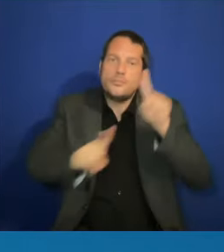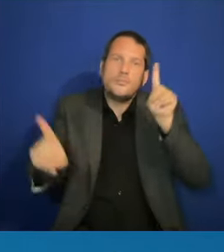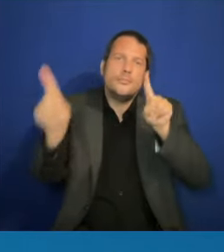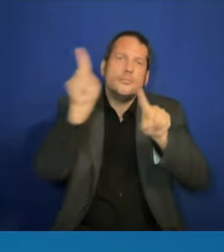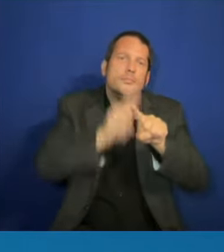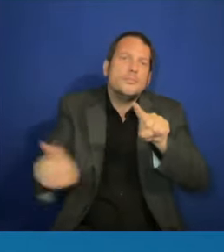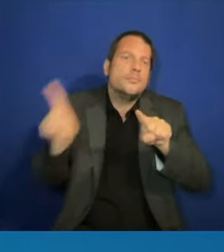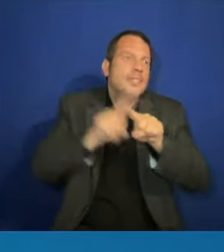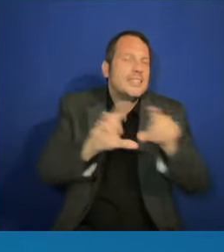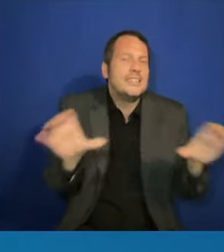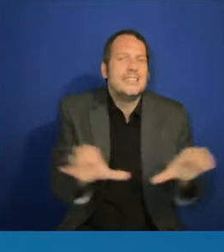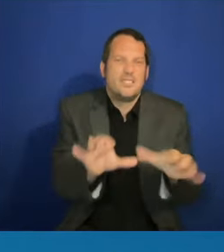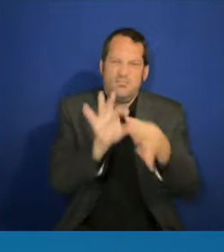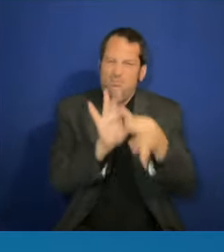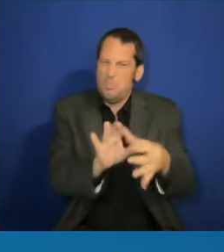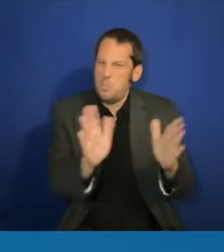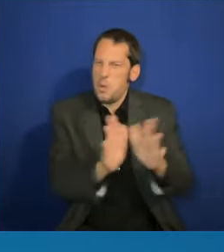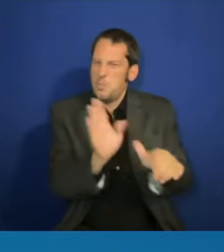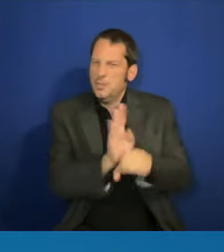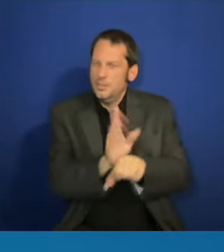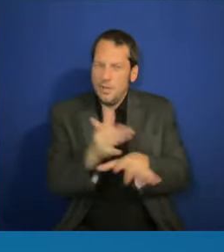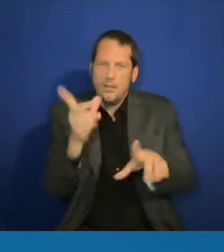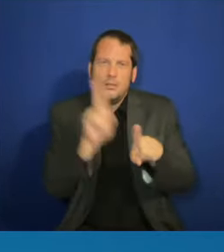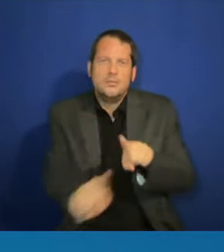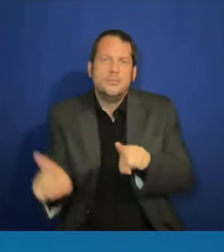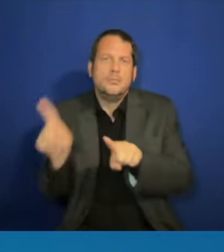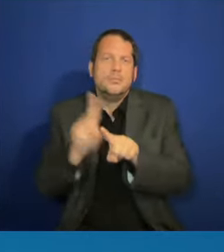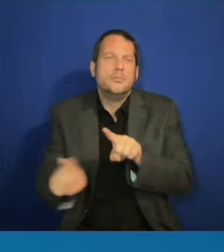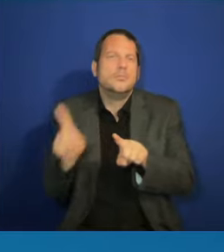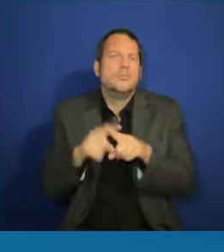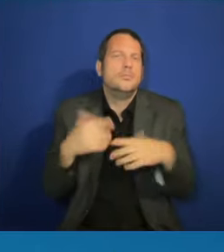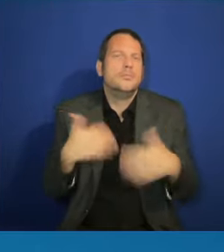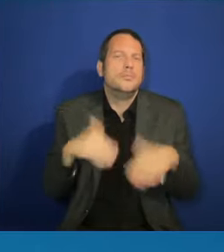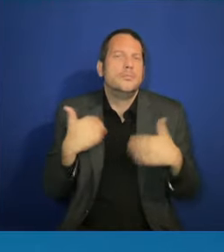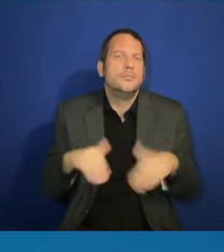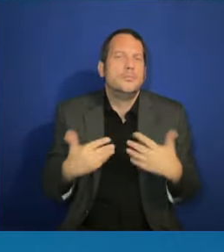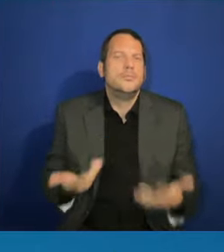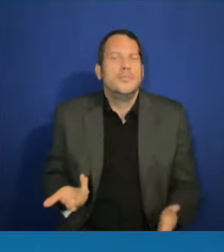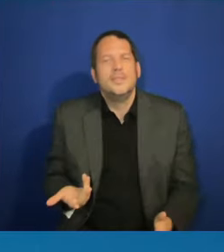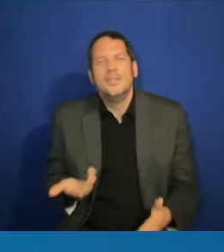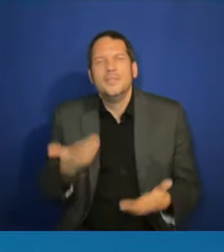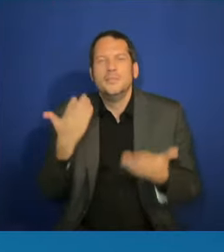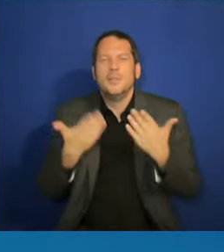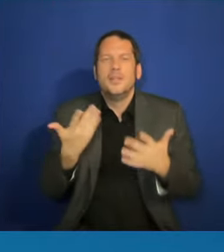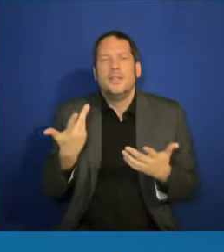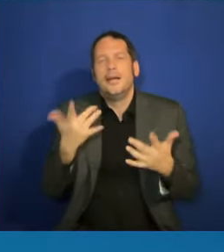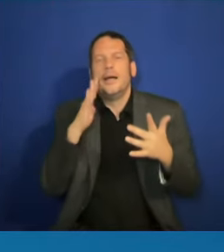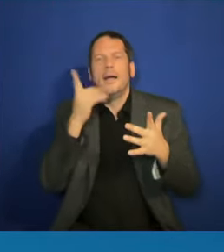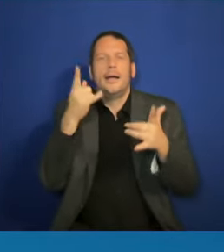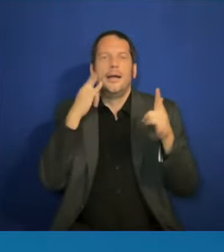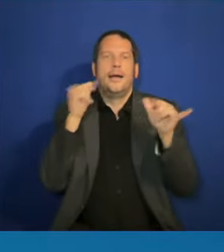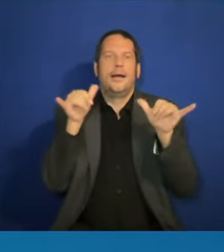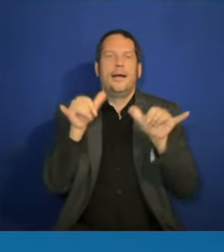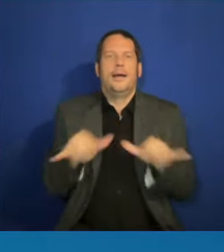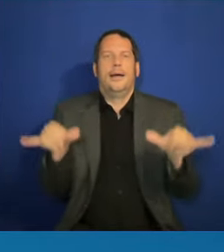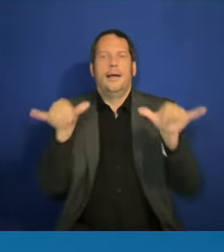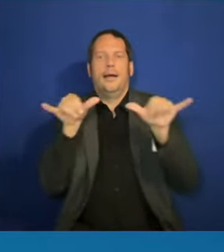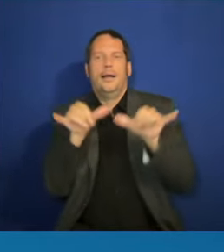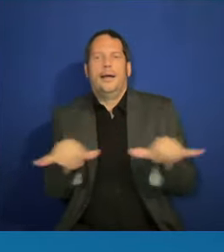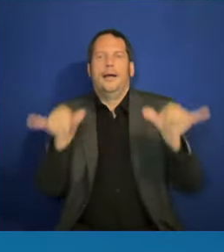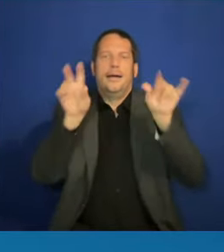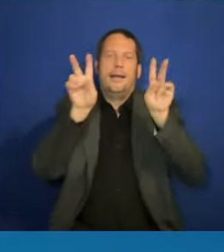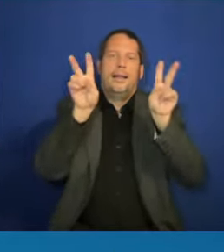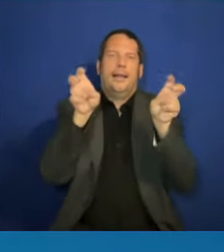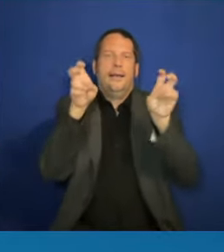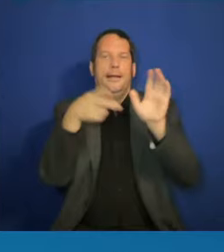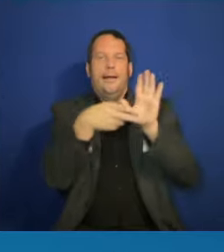You know, it's cliched and it's a little stereotypical to talk about, you know, when we think about minority small business owners